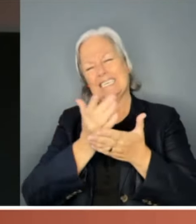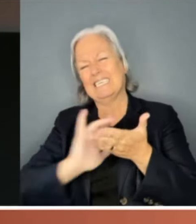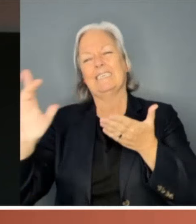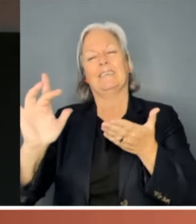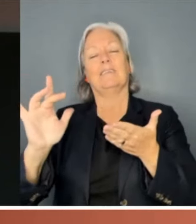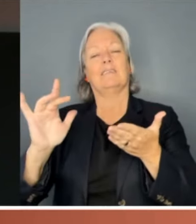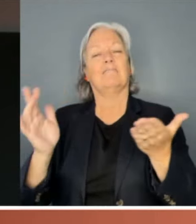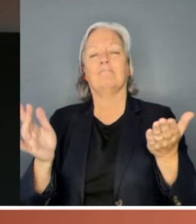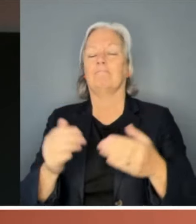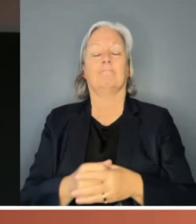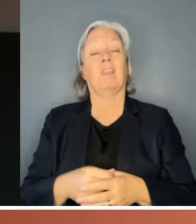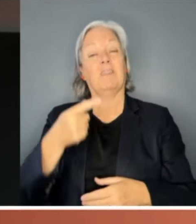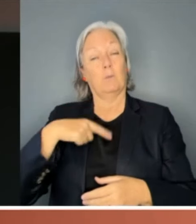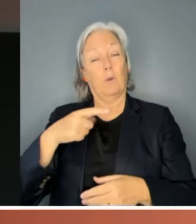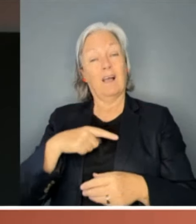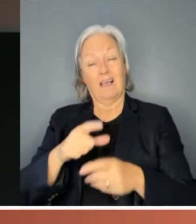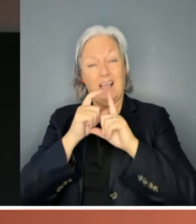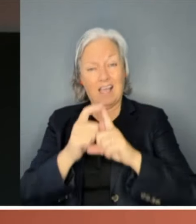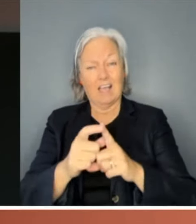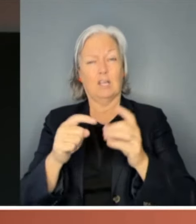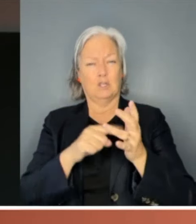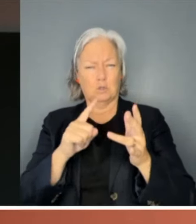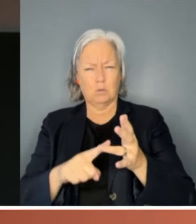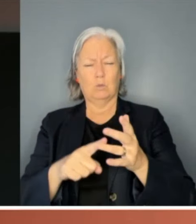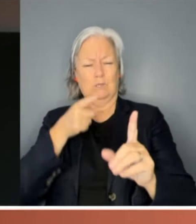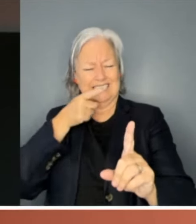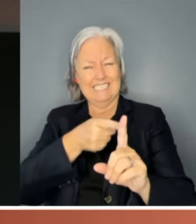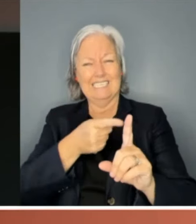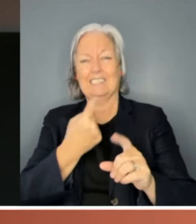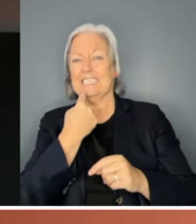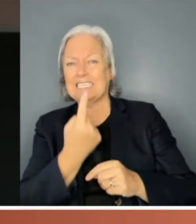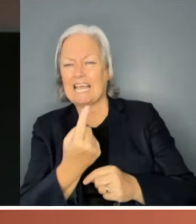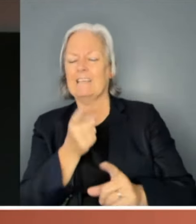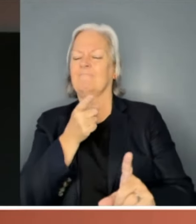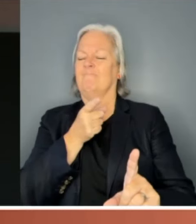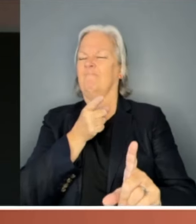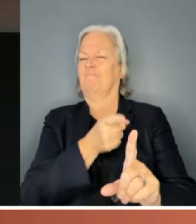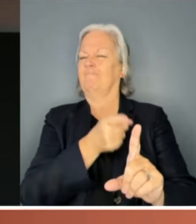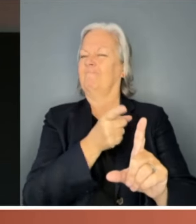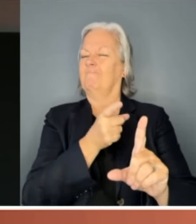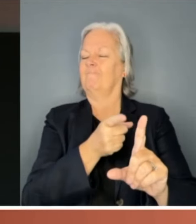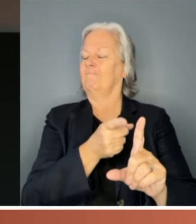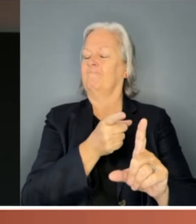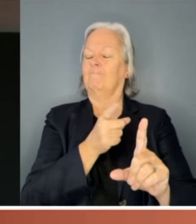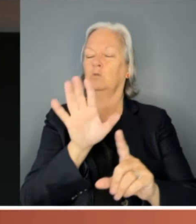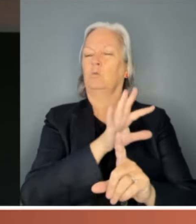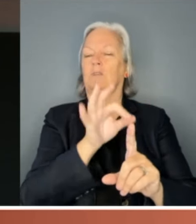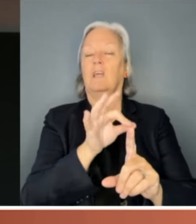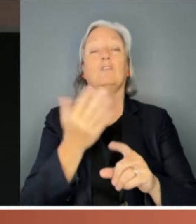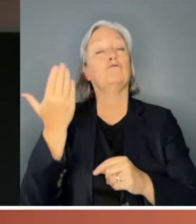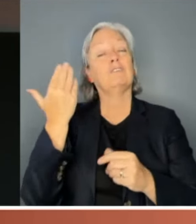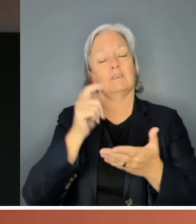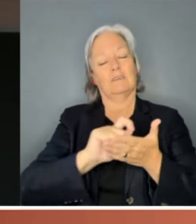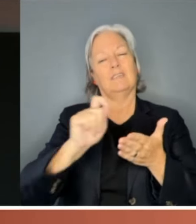it's so hard to pin down to identify and to call out. In her recent essay, The Future of